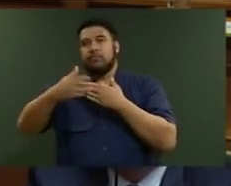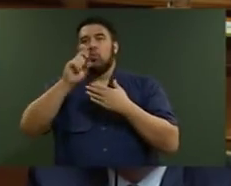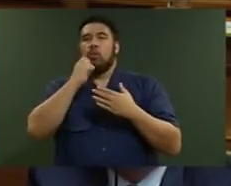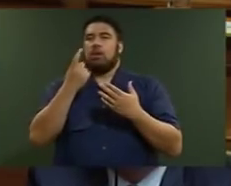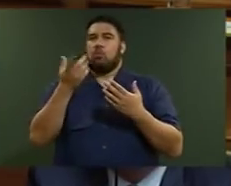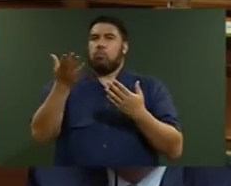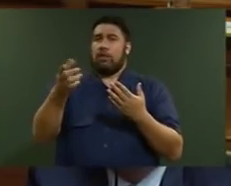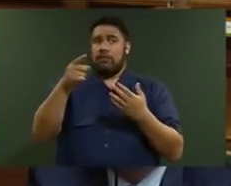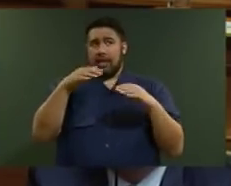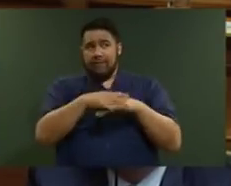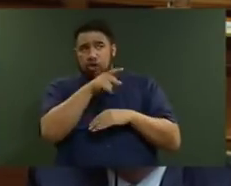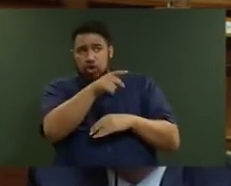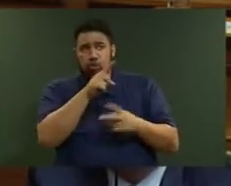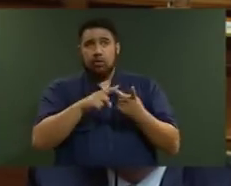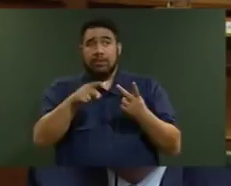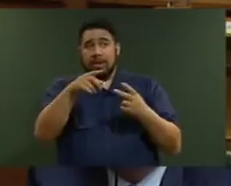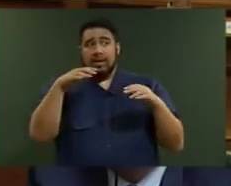and the Provincial Growth Fund?